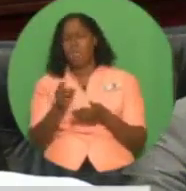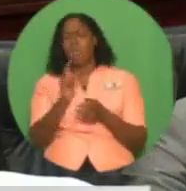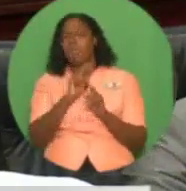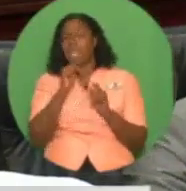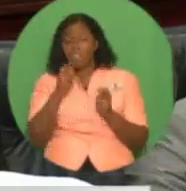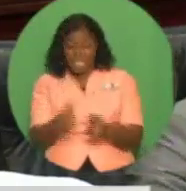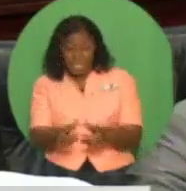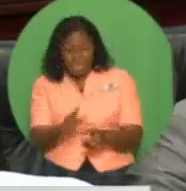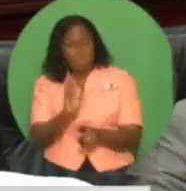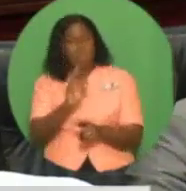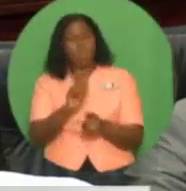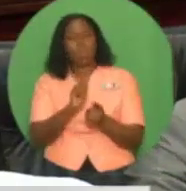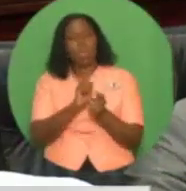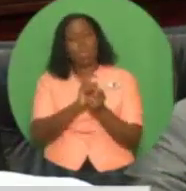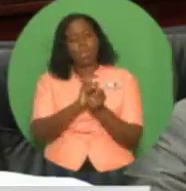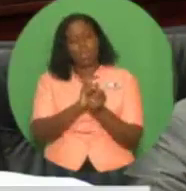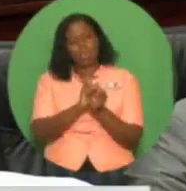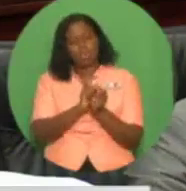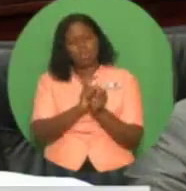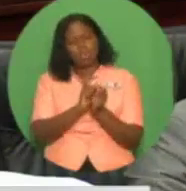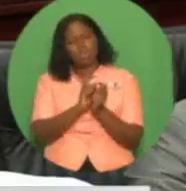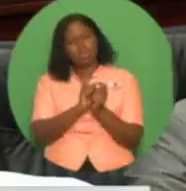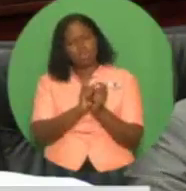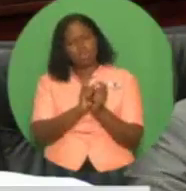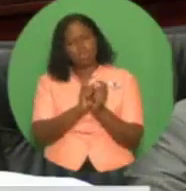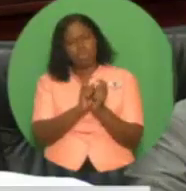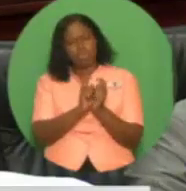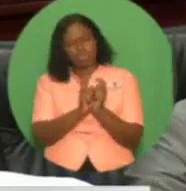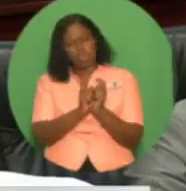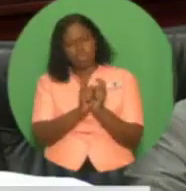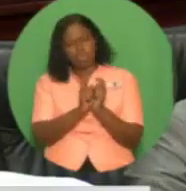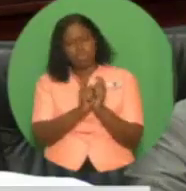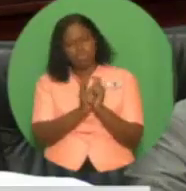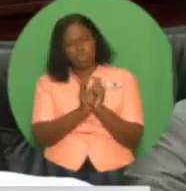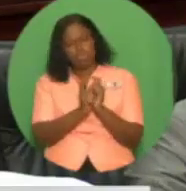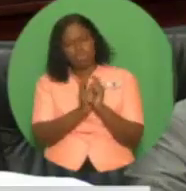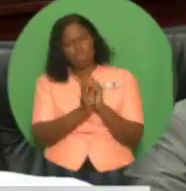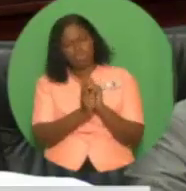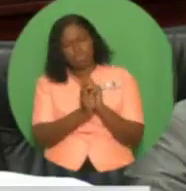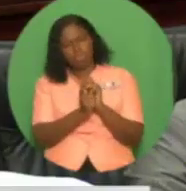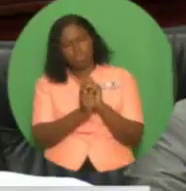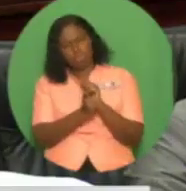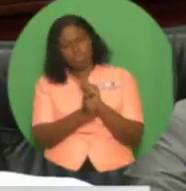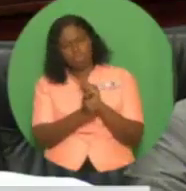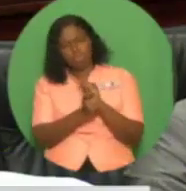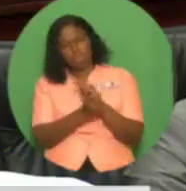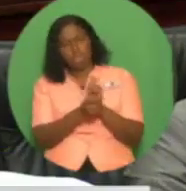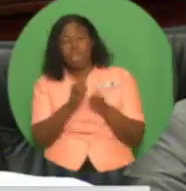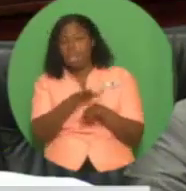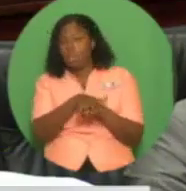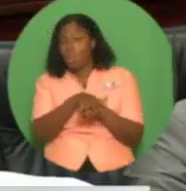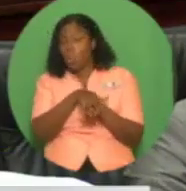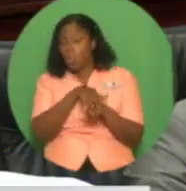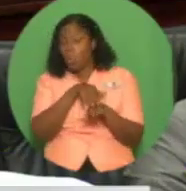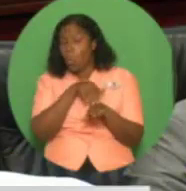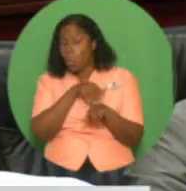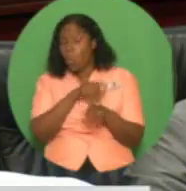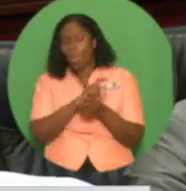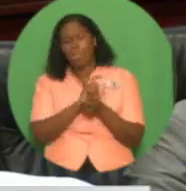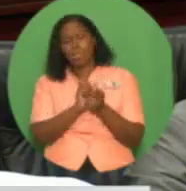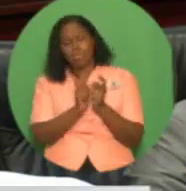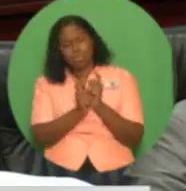entailing prudent macroeconomic policies and a stable exchange rate. Madam Speaker, the main